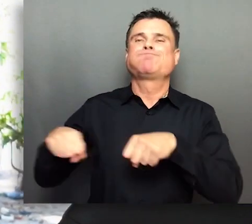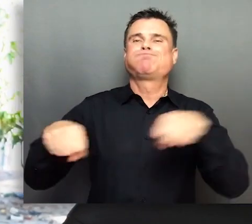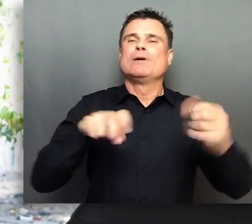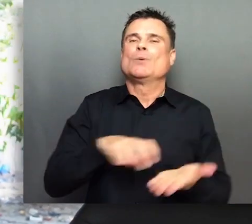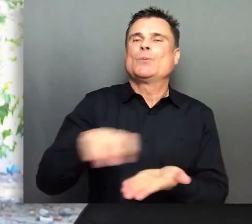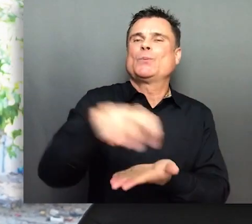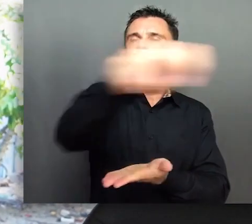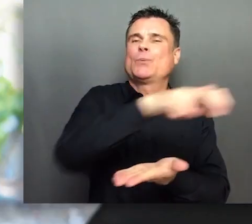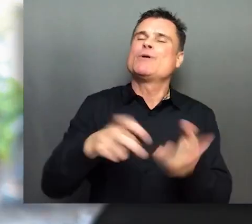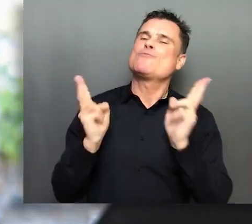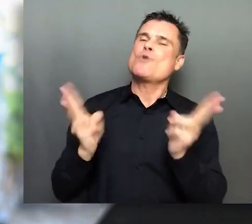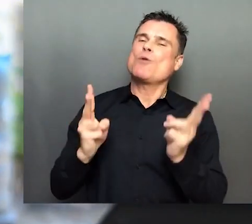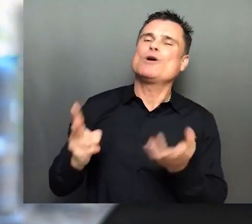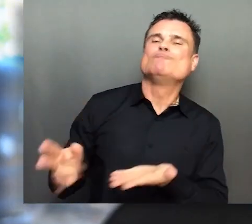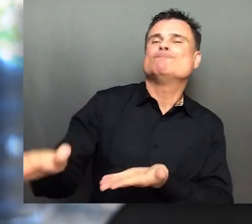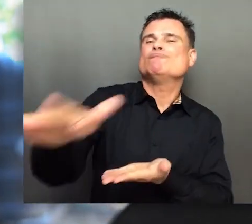spend my day normally.